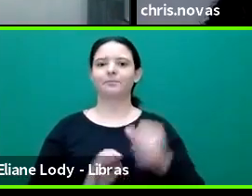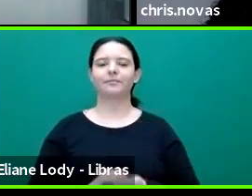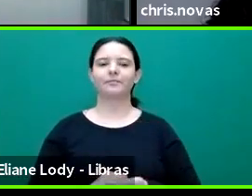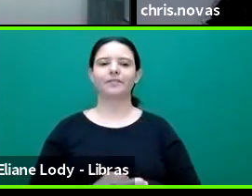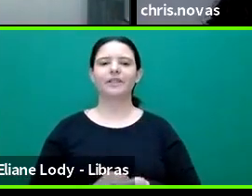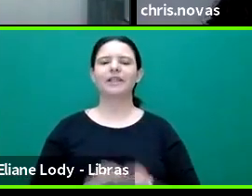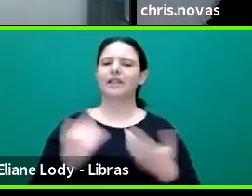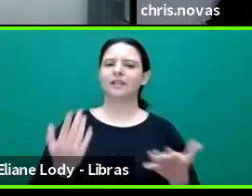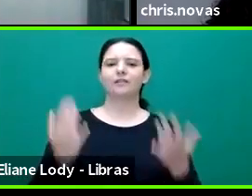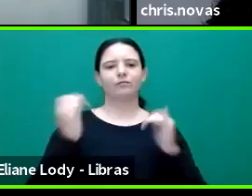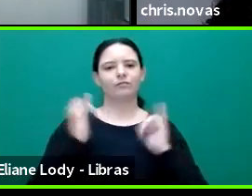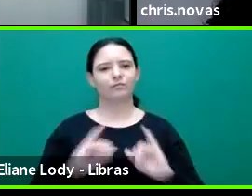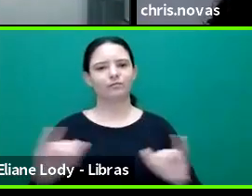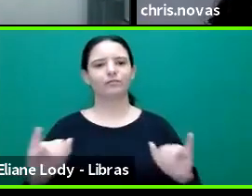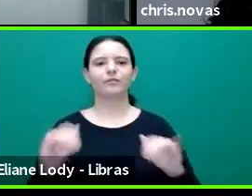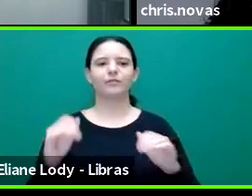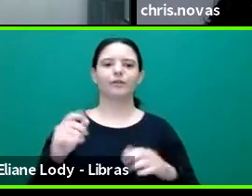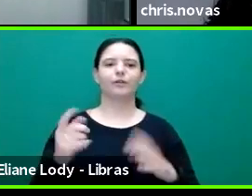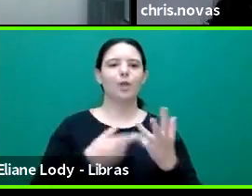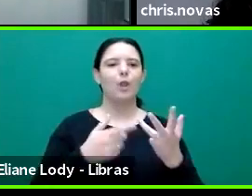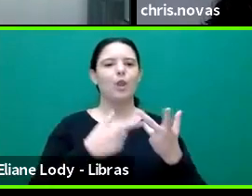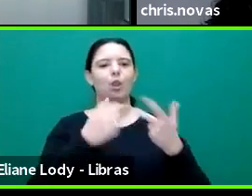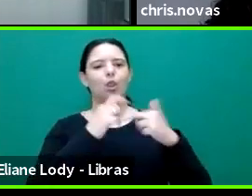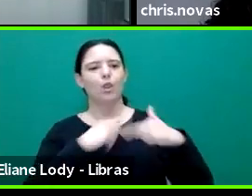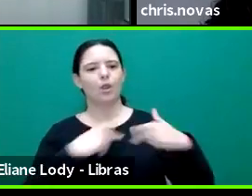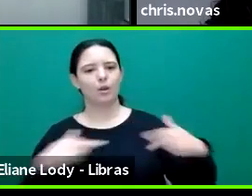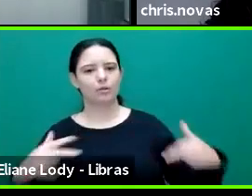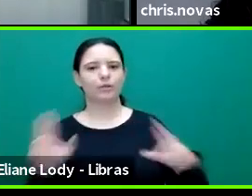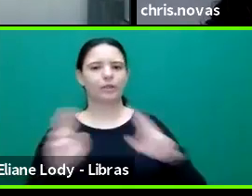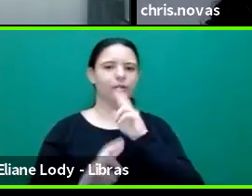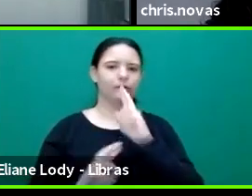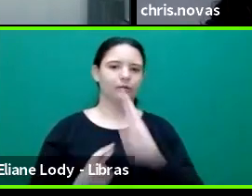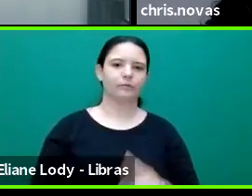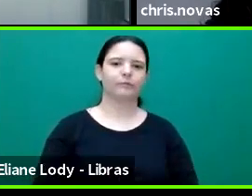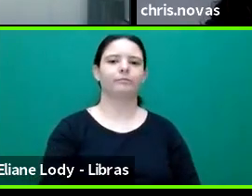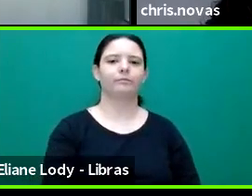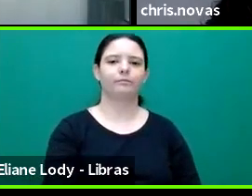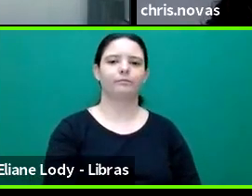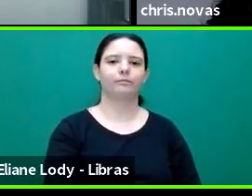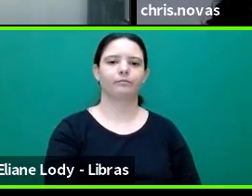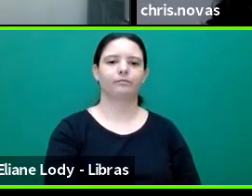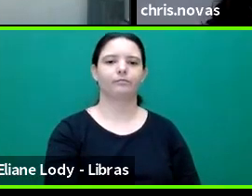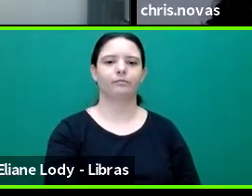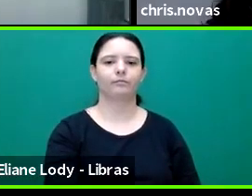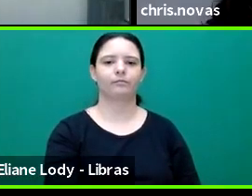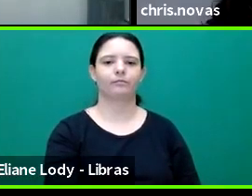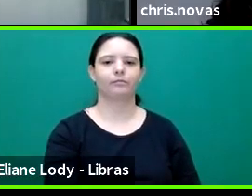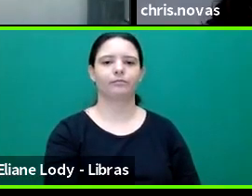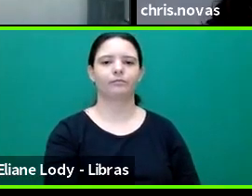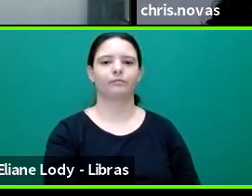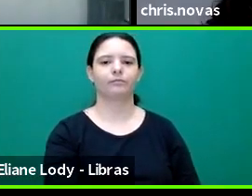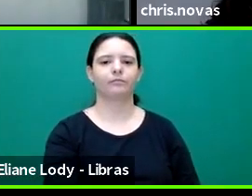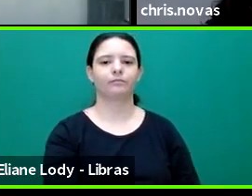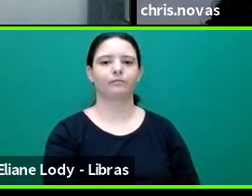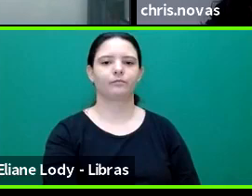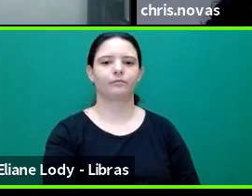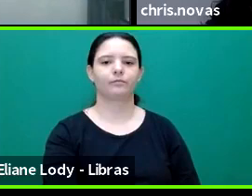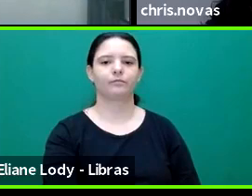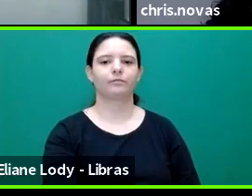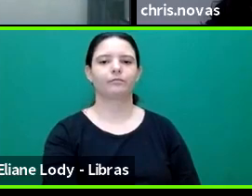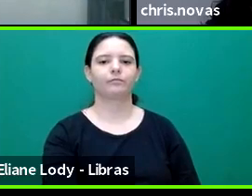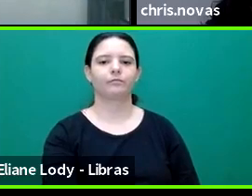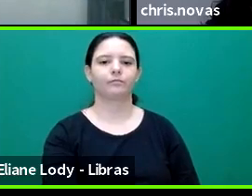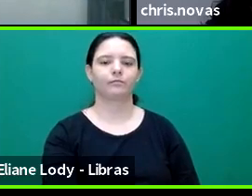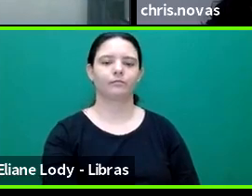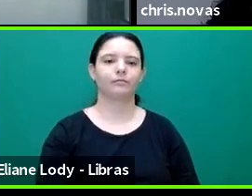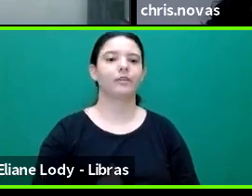Thanks for the question. I do think that, you know, one of the things I kind of would pick up on is this